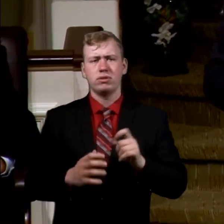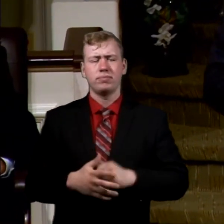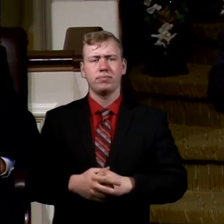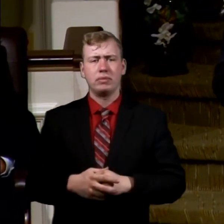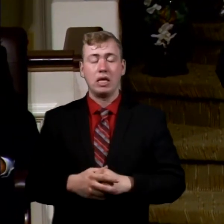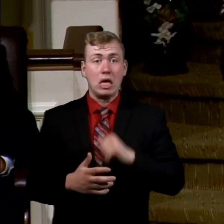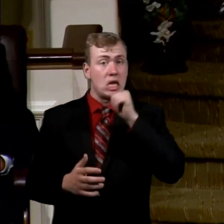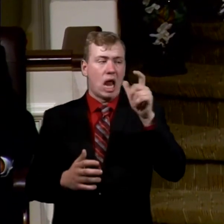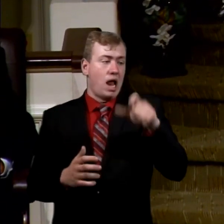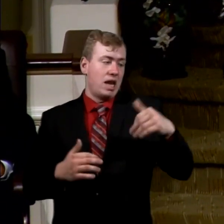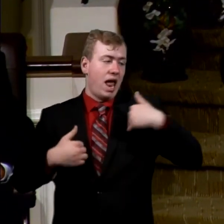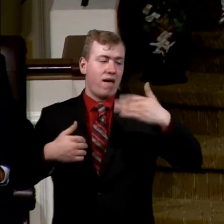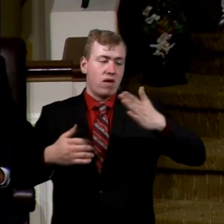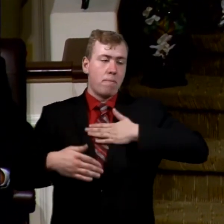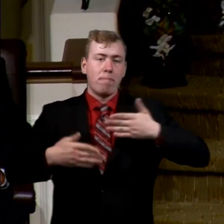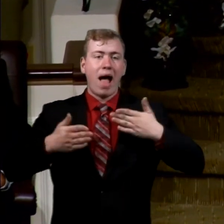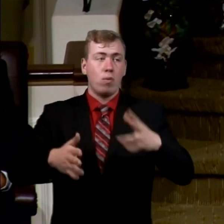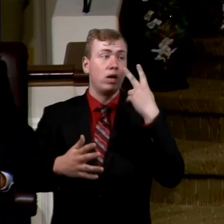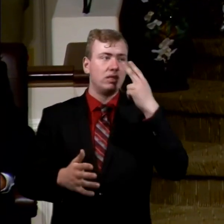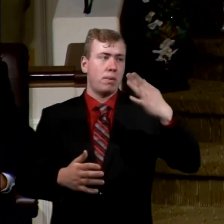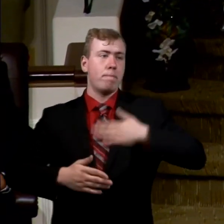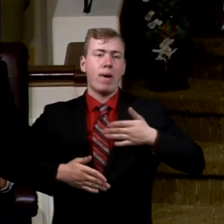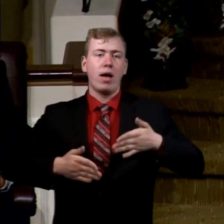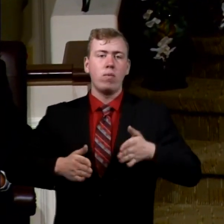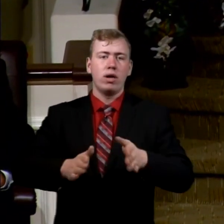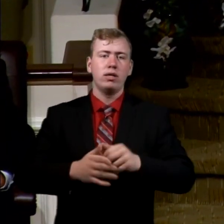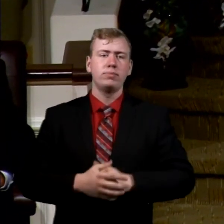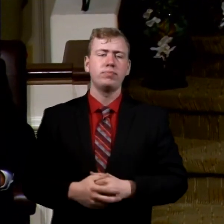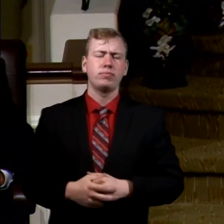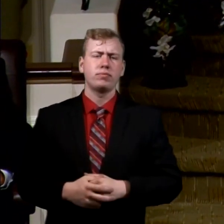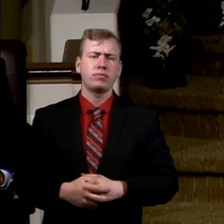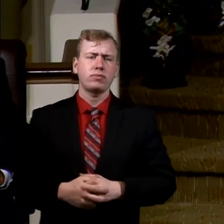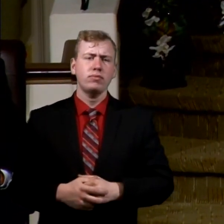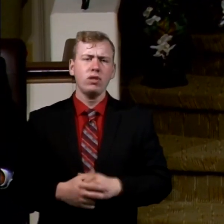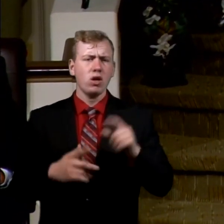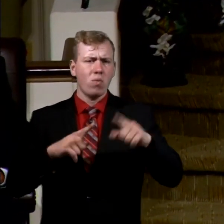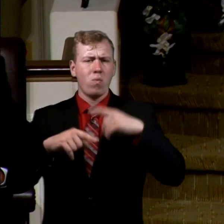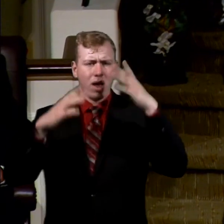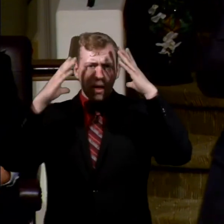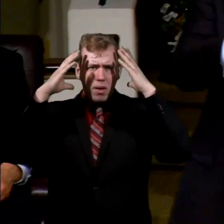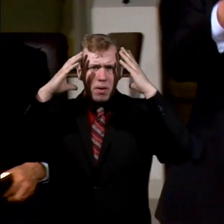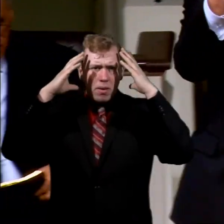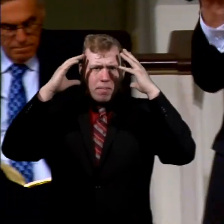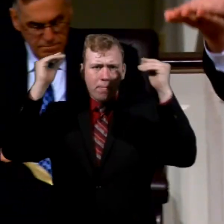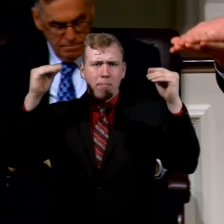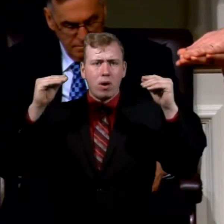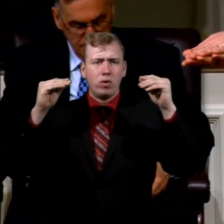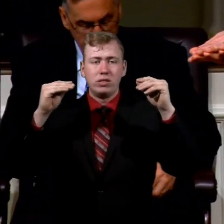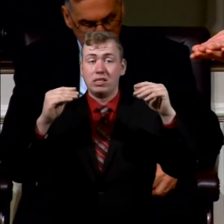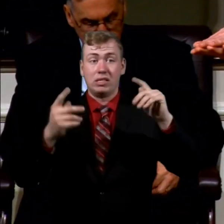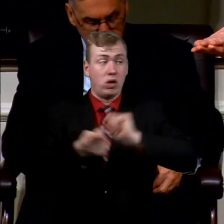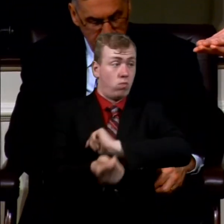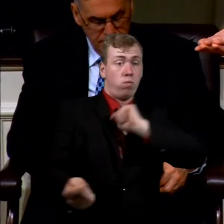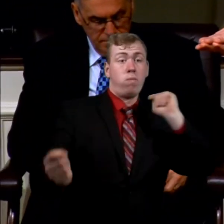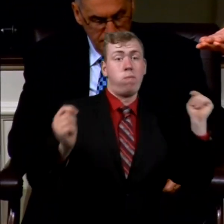Not have to have it my way or see it my way? Boy, Moses got turned on his head.